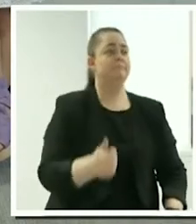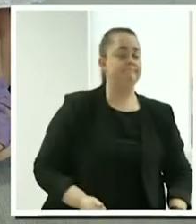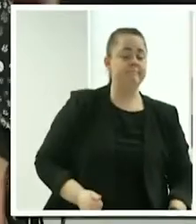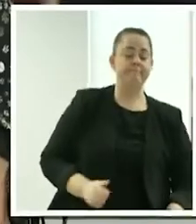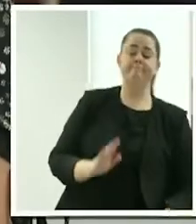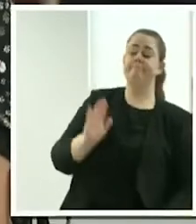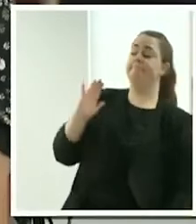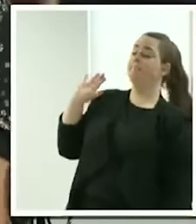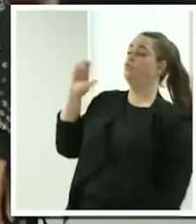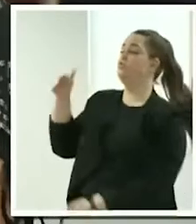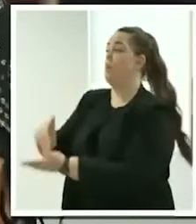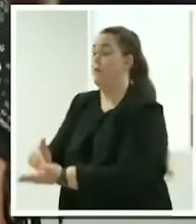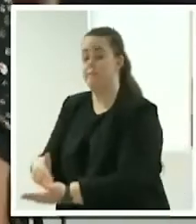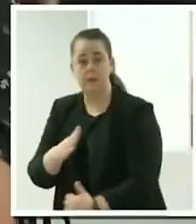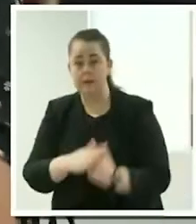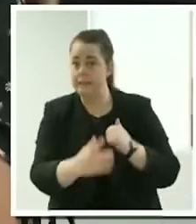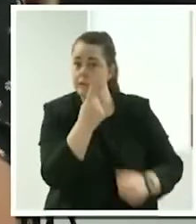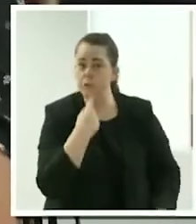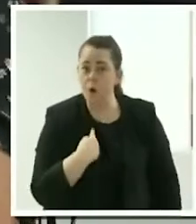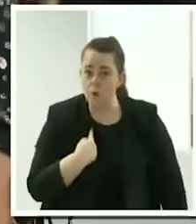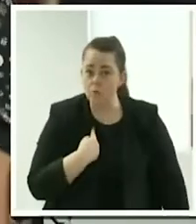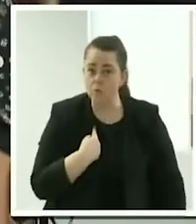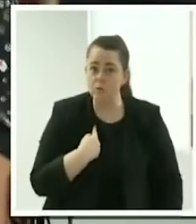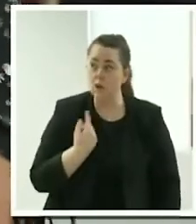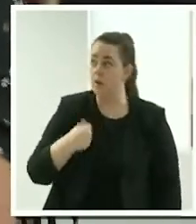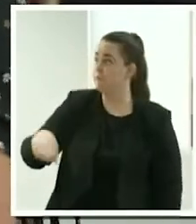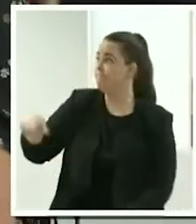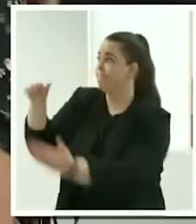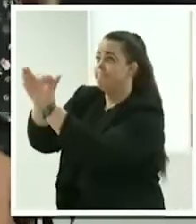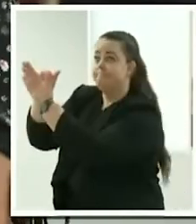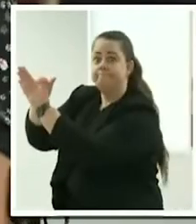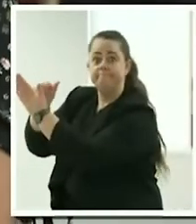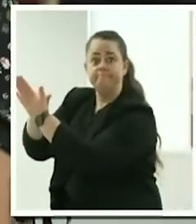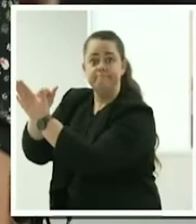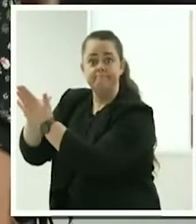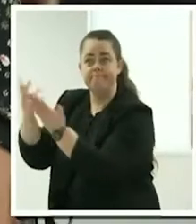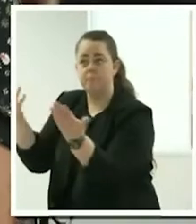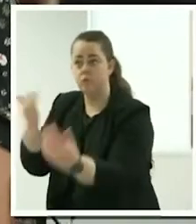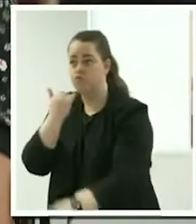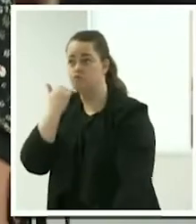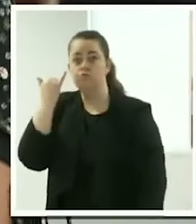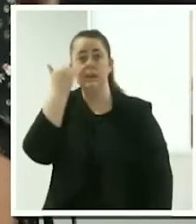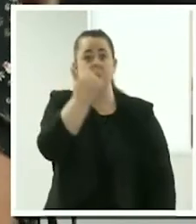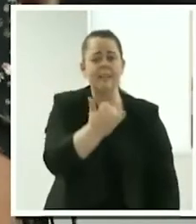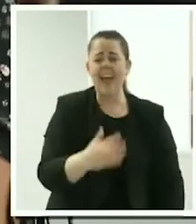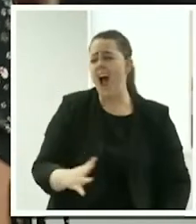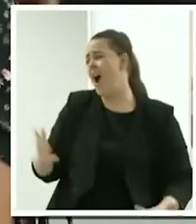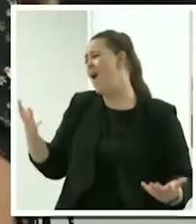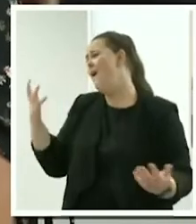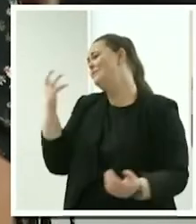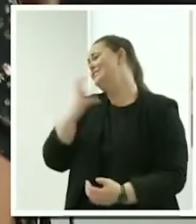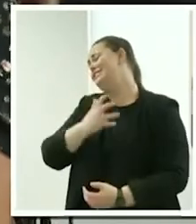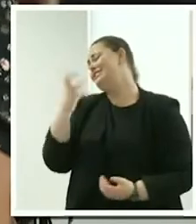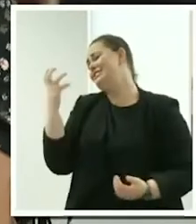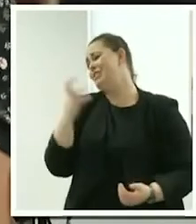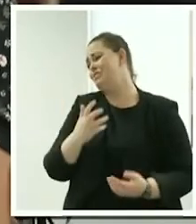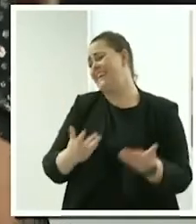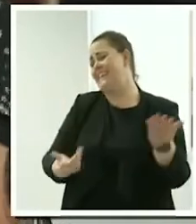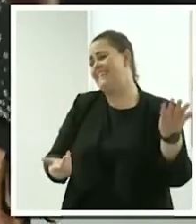get to the client, I'm knocking on the door, no one's there. I ring the office, and they go, oh, Suzanne, I'm so sorry.